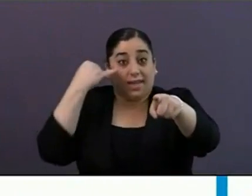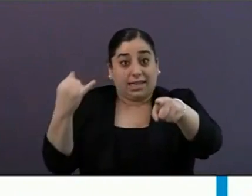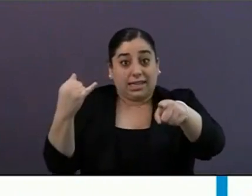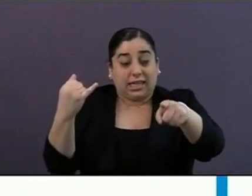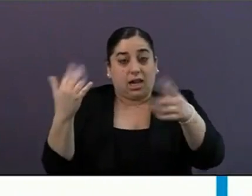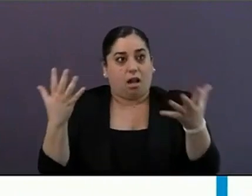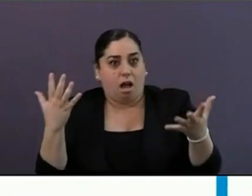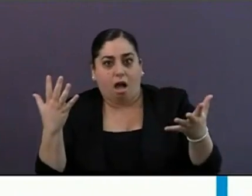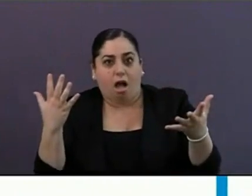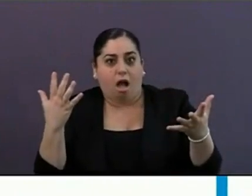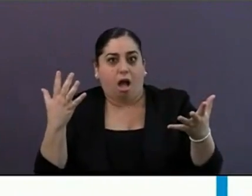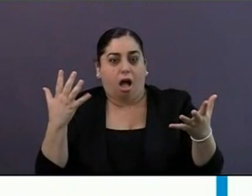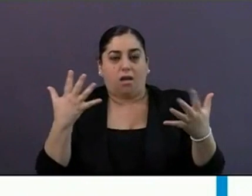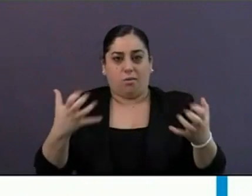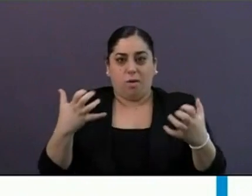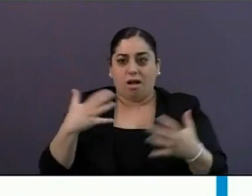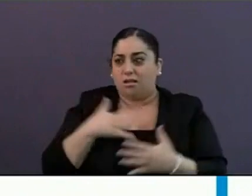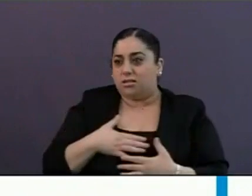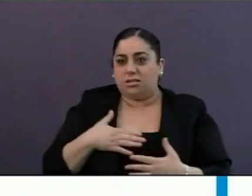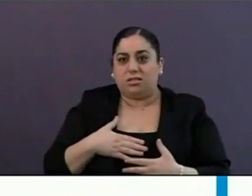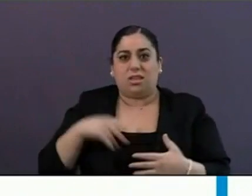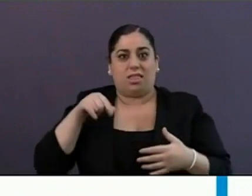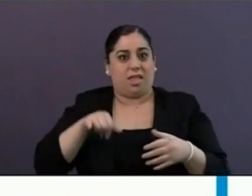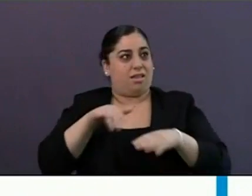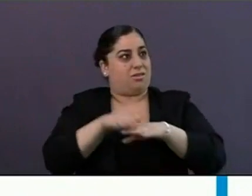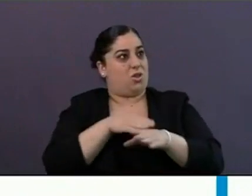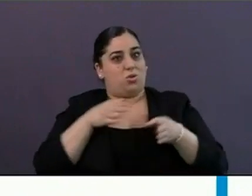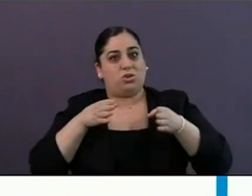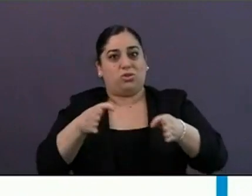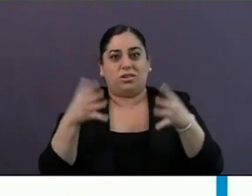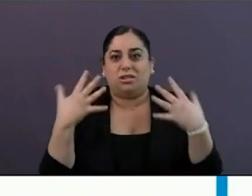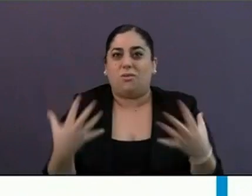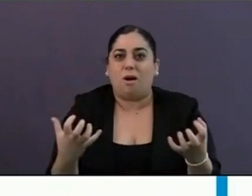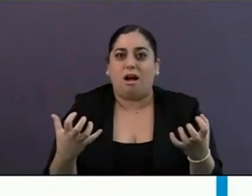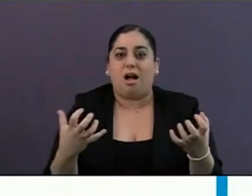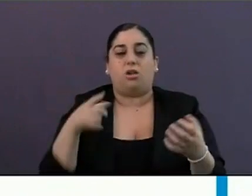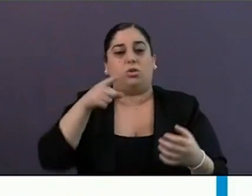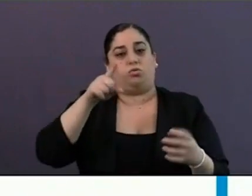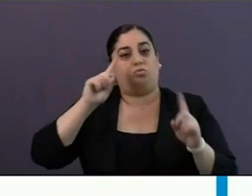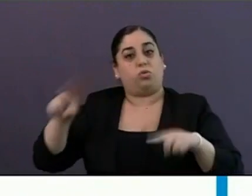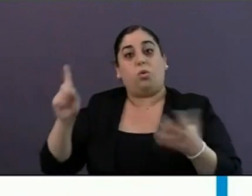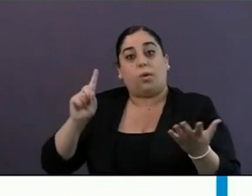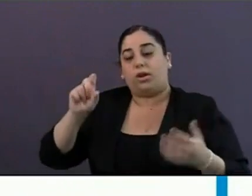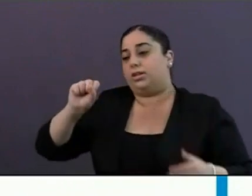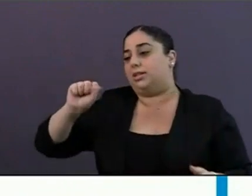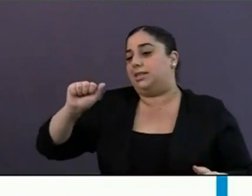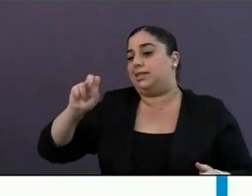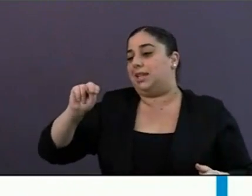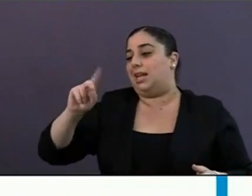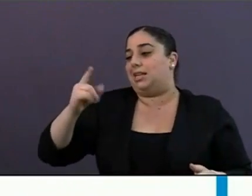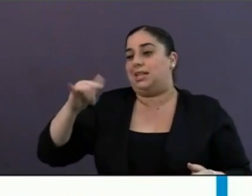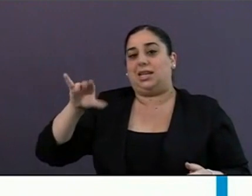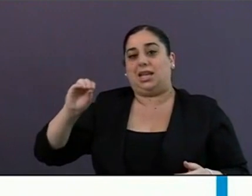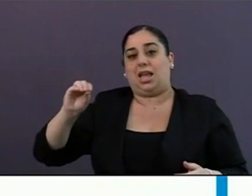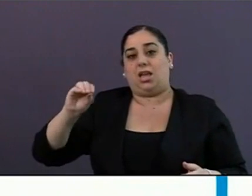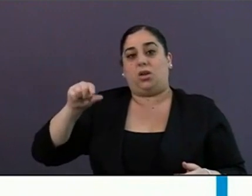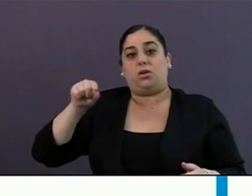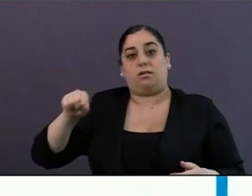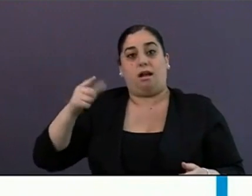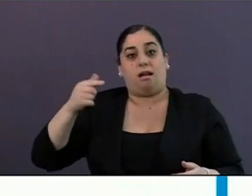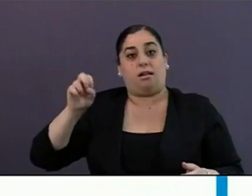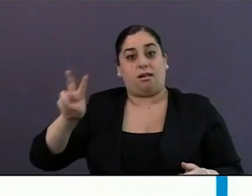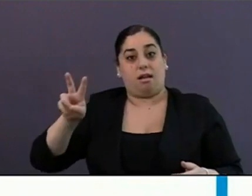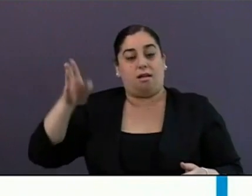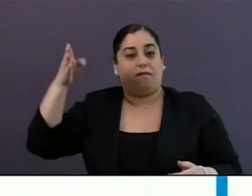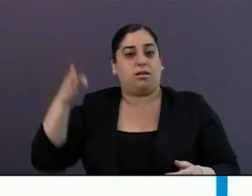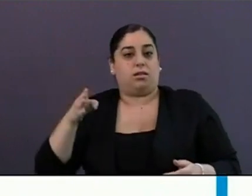talk about how much you're enjoying an existing one, you can go to the website that's on the screen, sandiego.gov slash Slow Streets. Fill